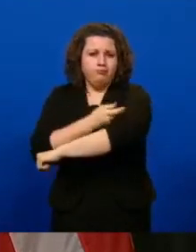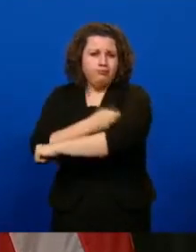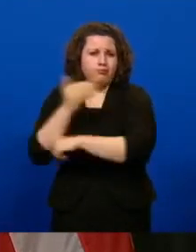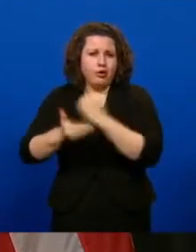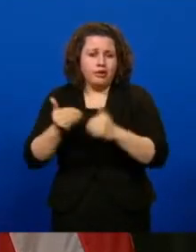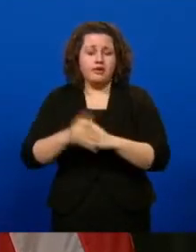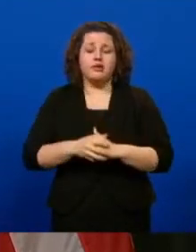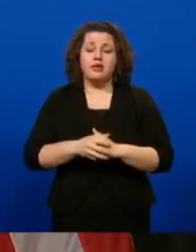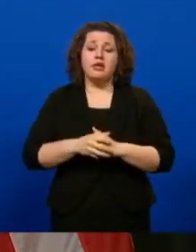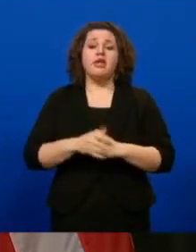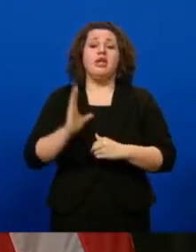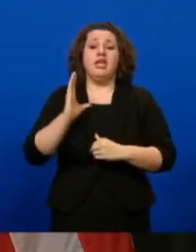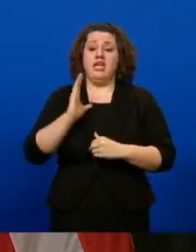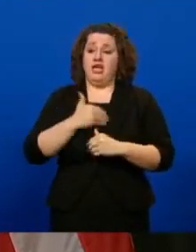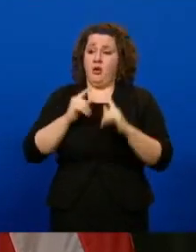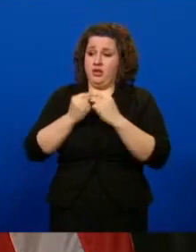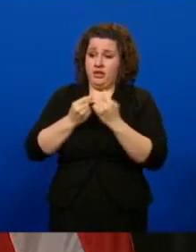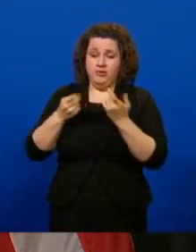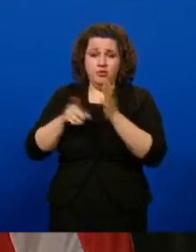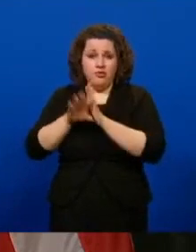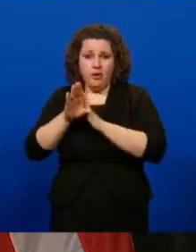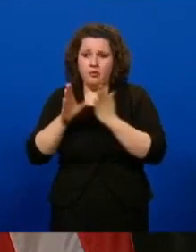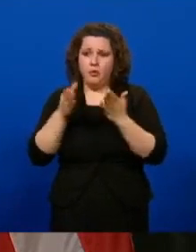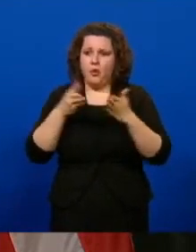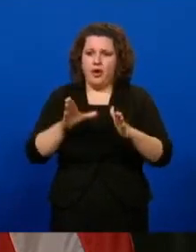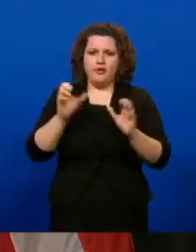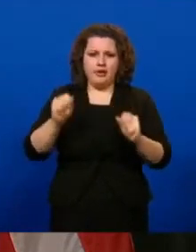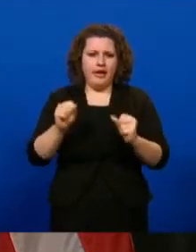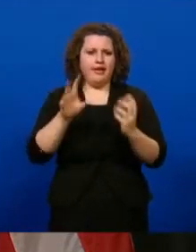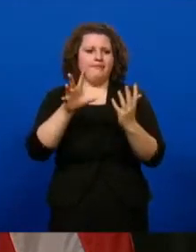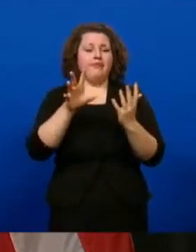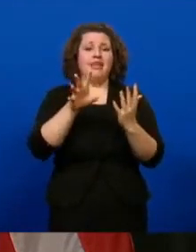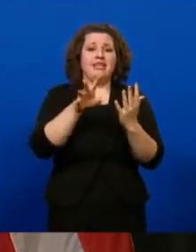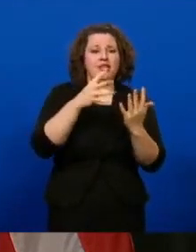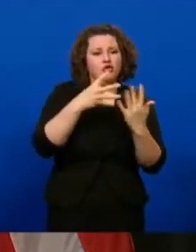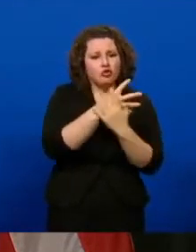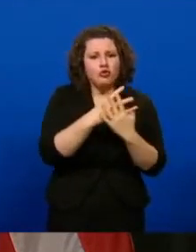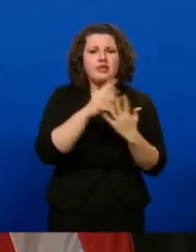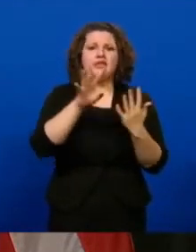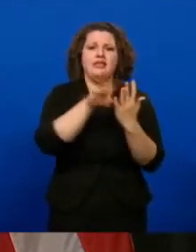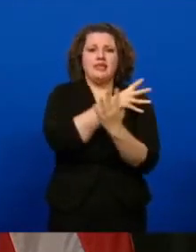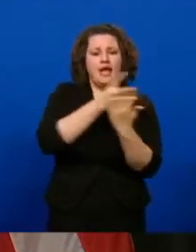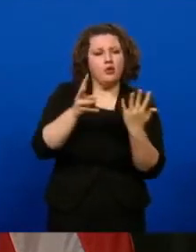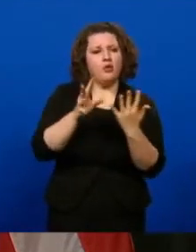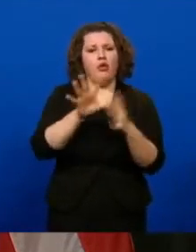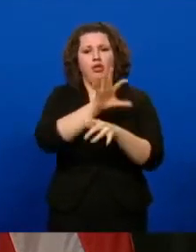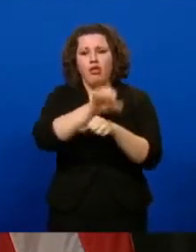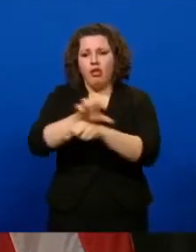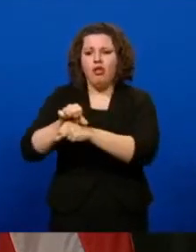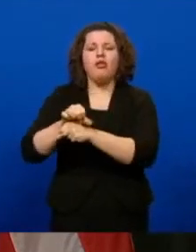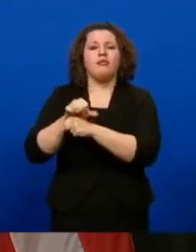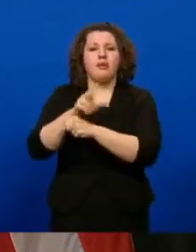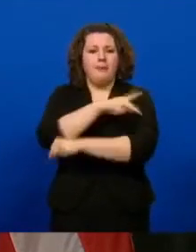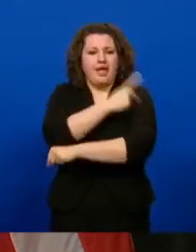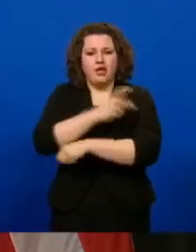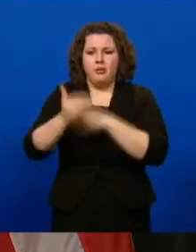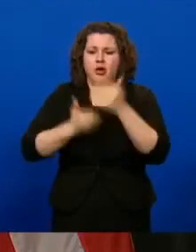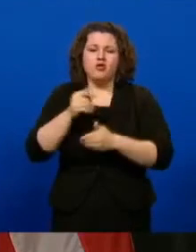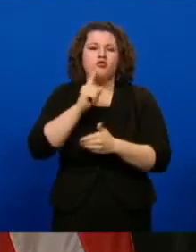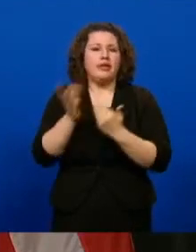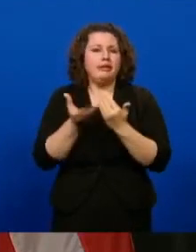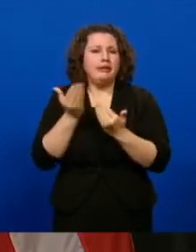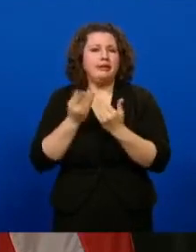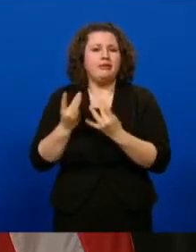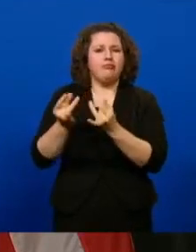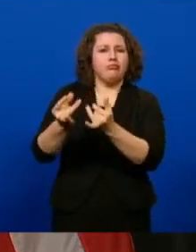team has been developing assets to make the screening, scheduling, and patient education process efficient and accessible. In